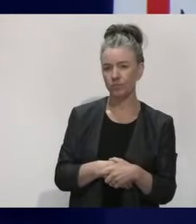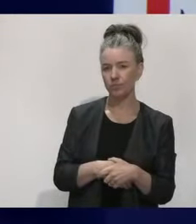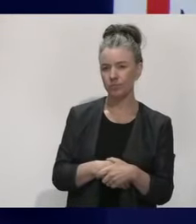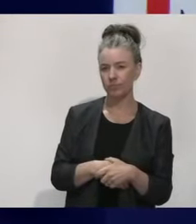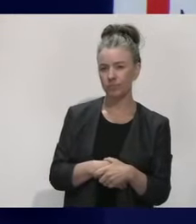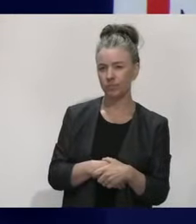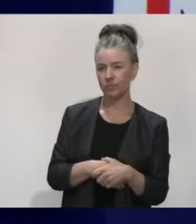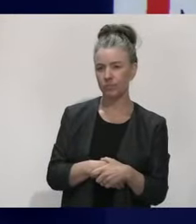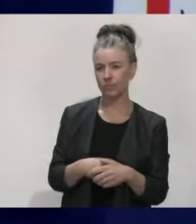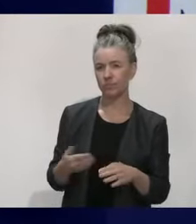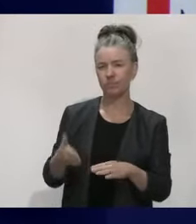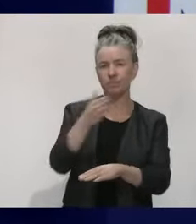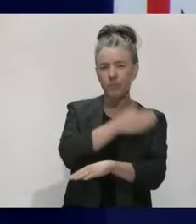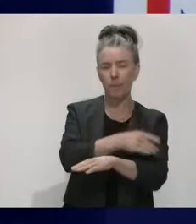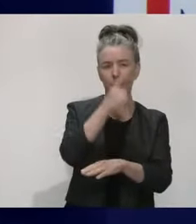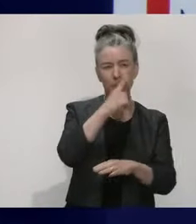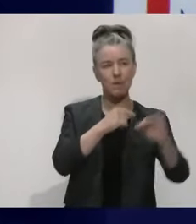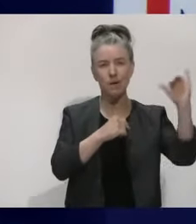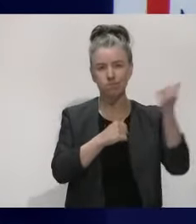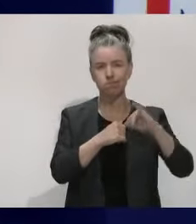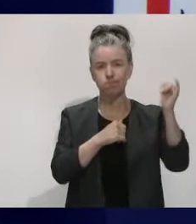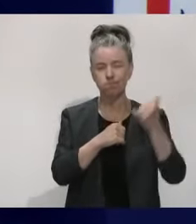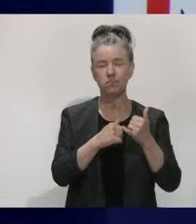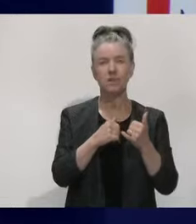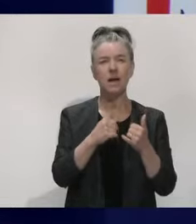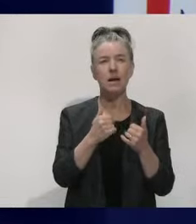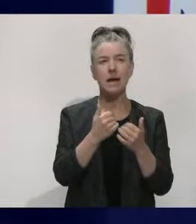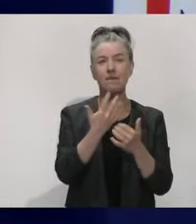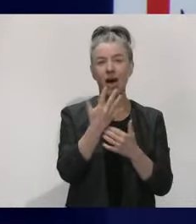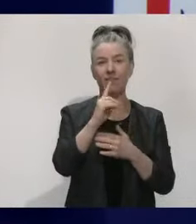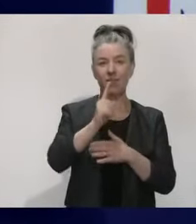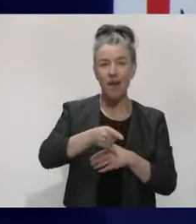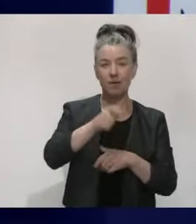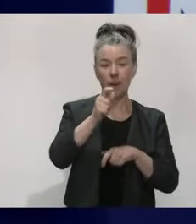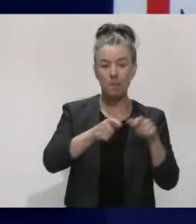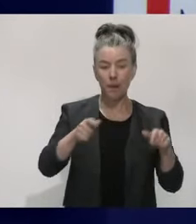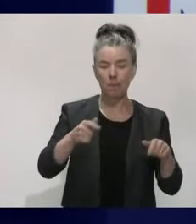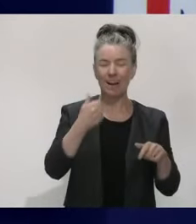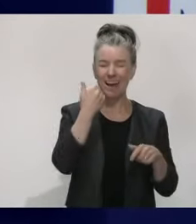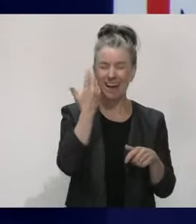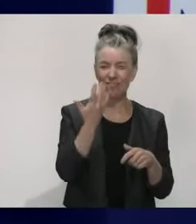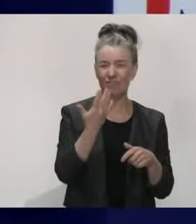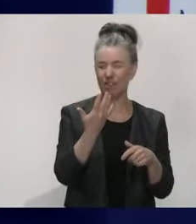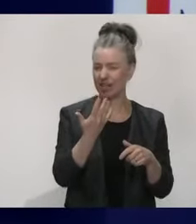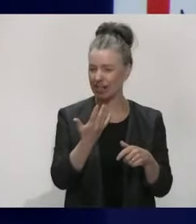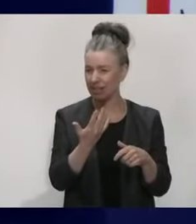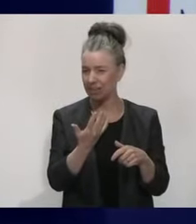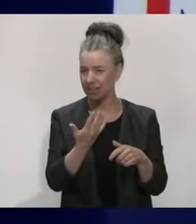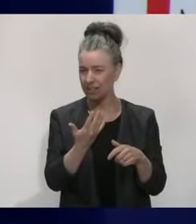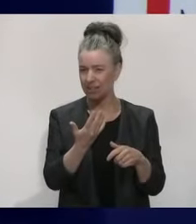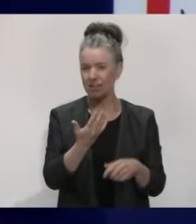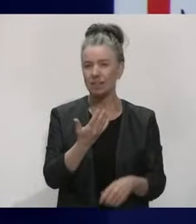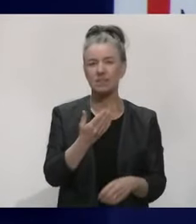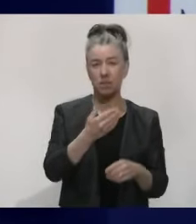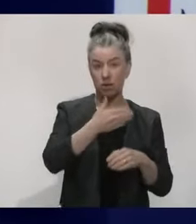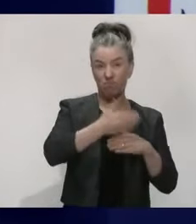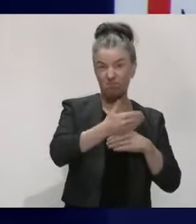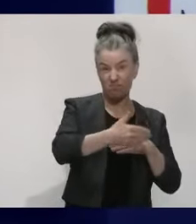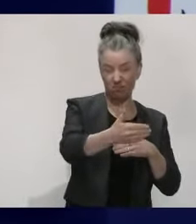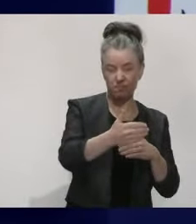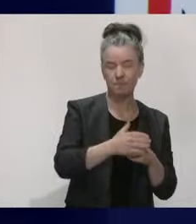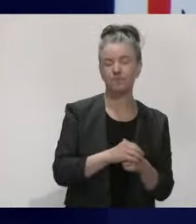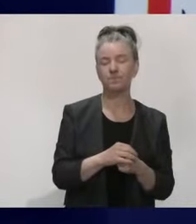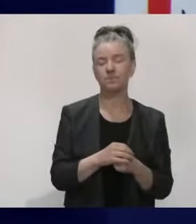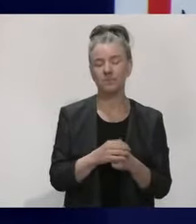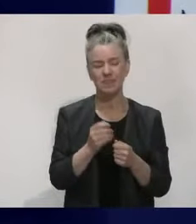at the rate of about 5,000 every 20 days. This included 30 positive tests. During the period including July, when the first infections